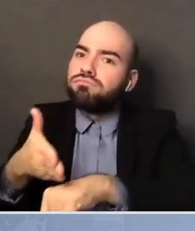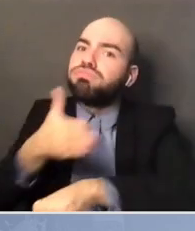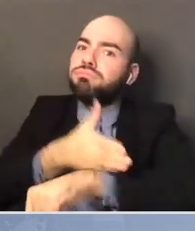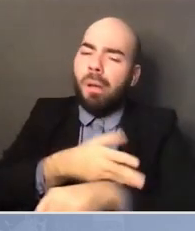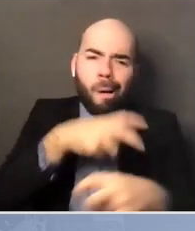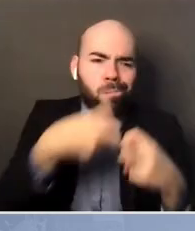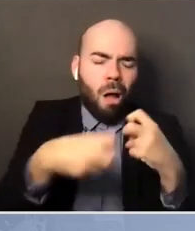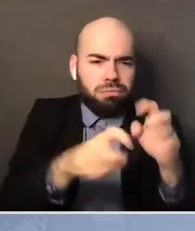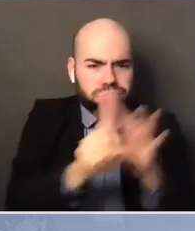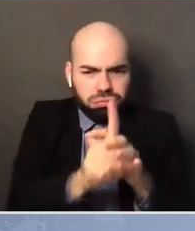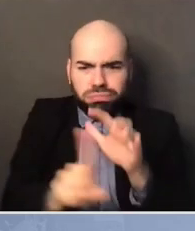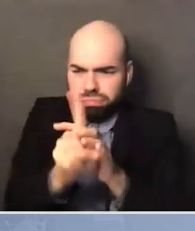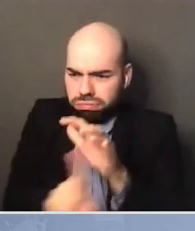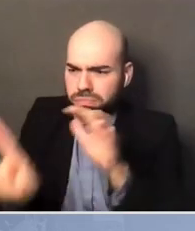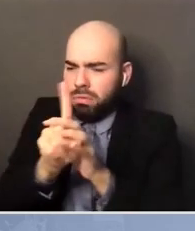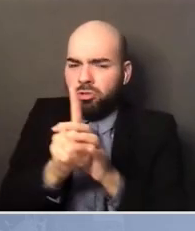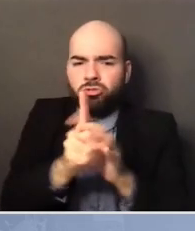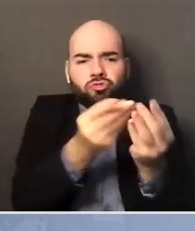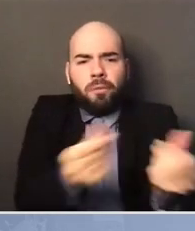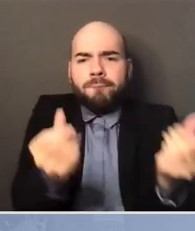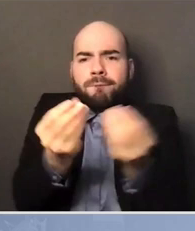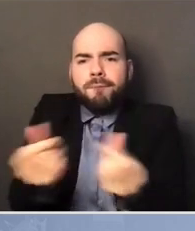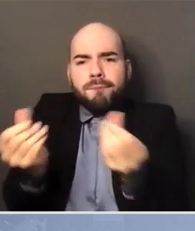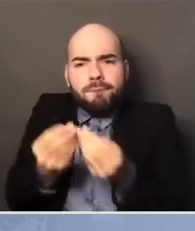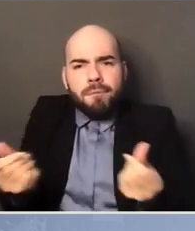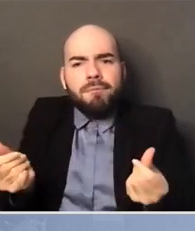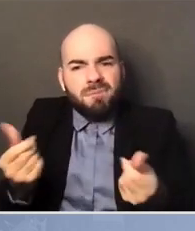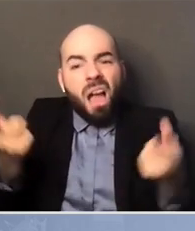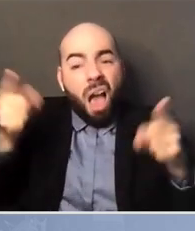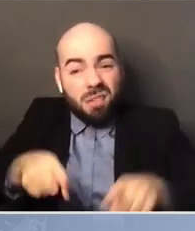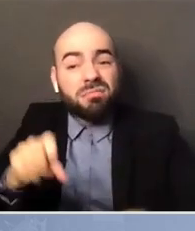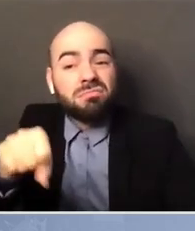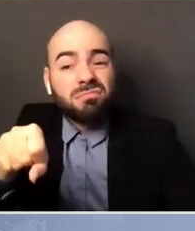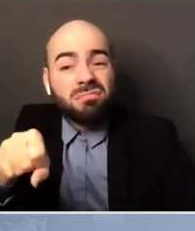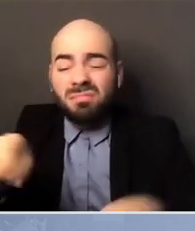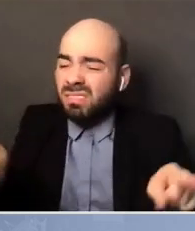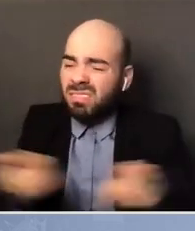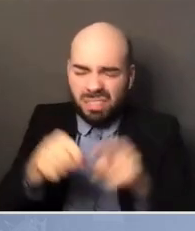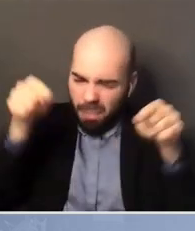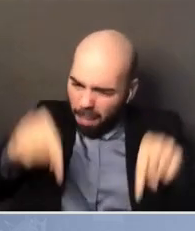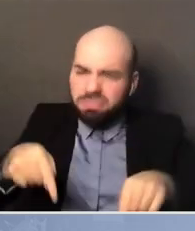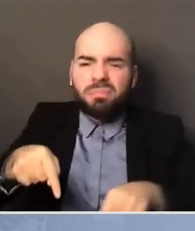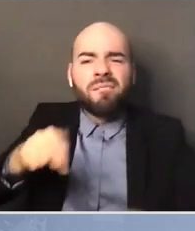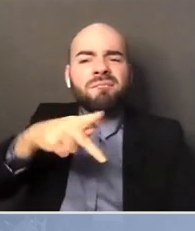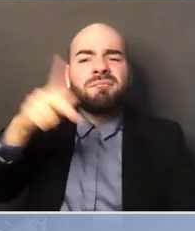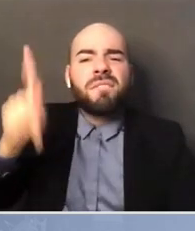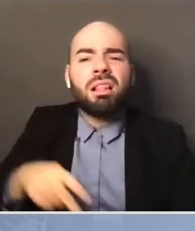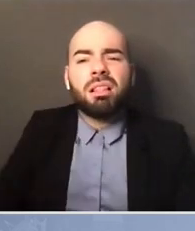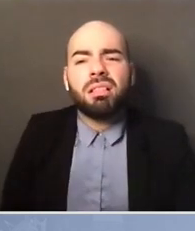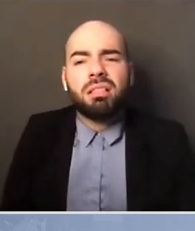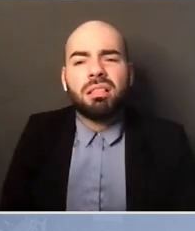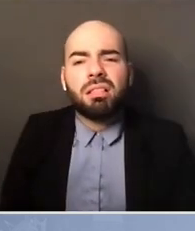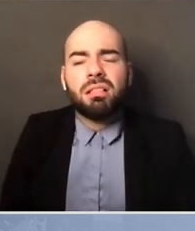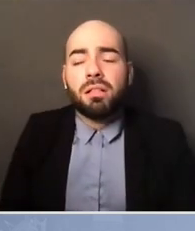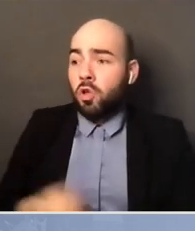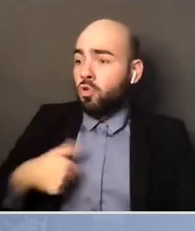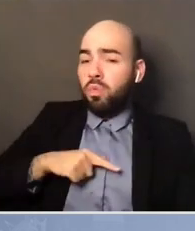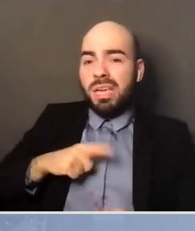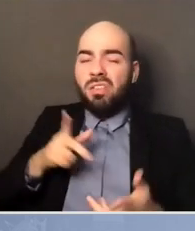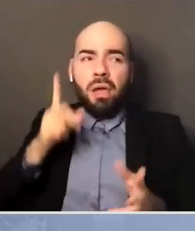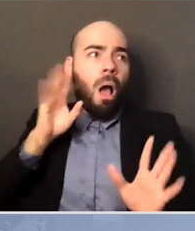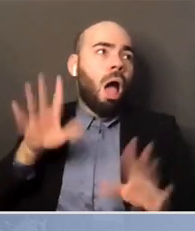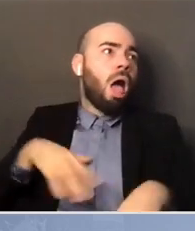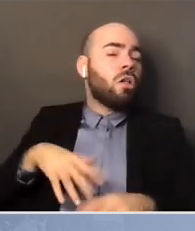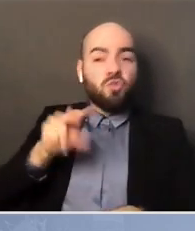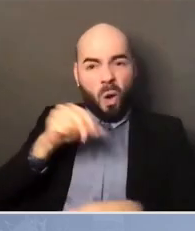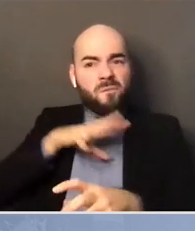And the same is going to be true here locally in Philadelphia. We can make things better. And better is good. I